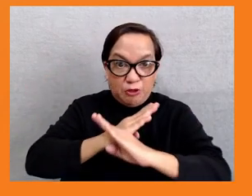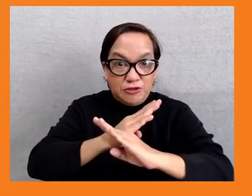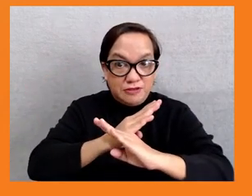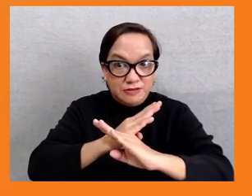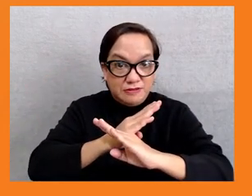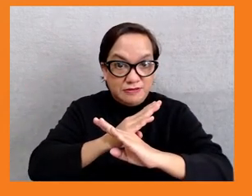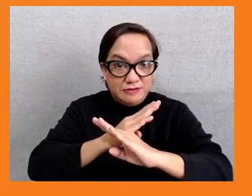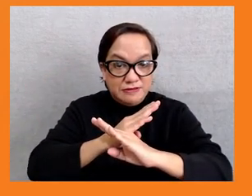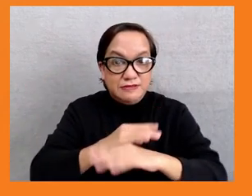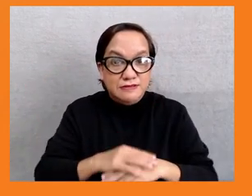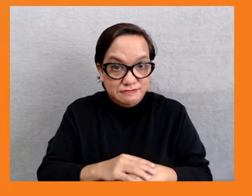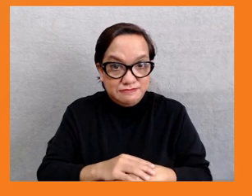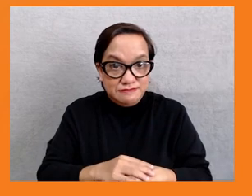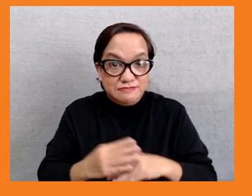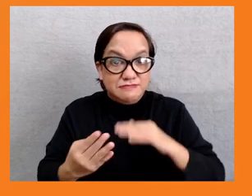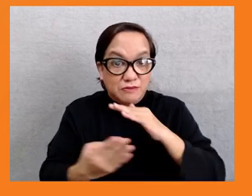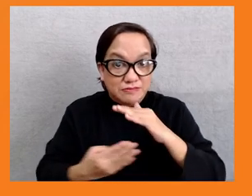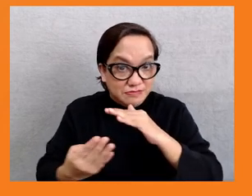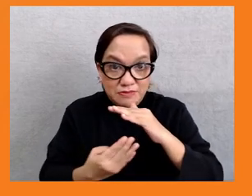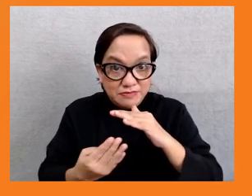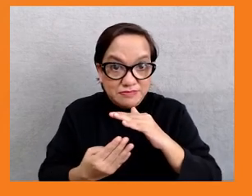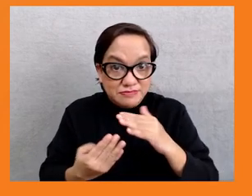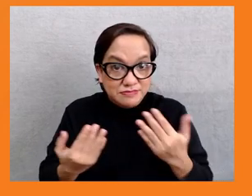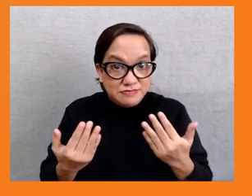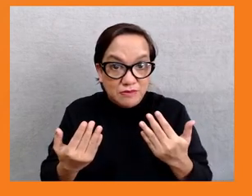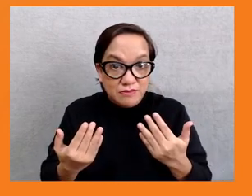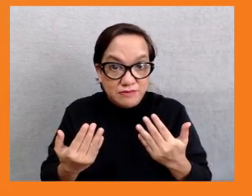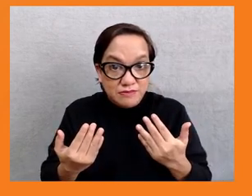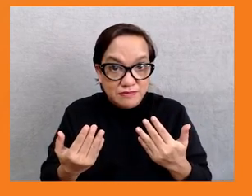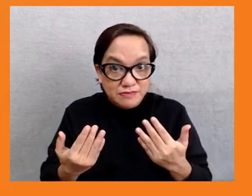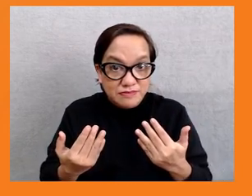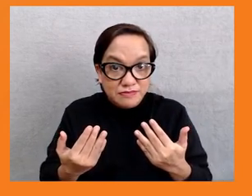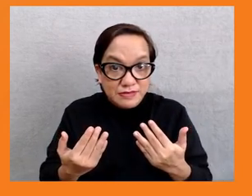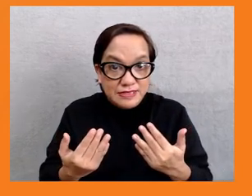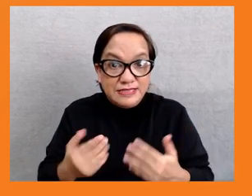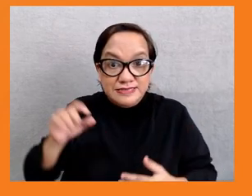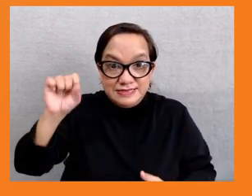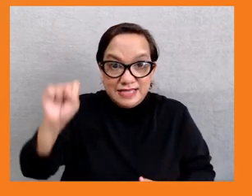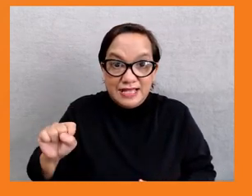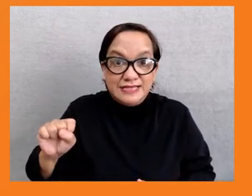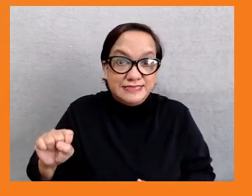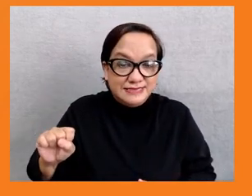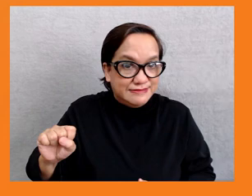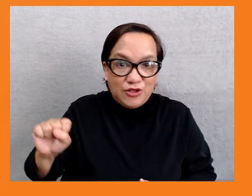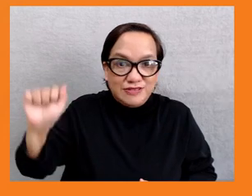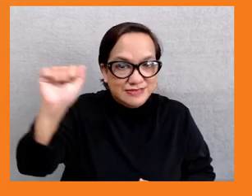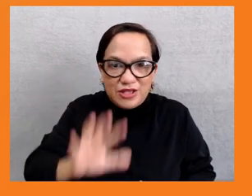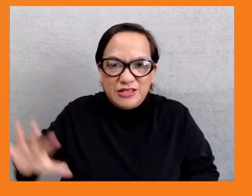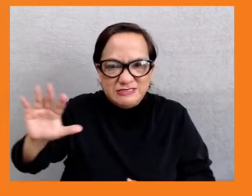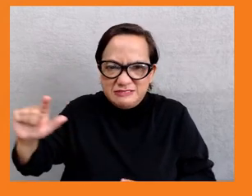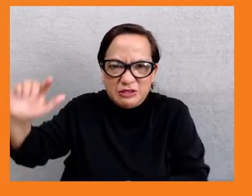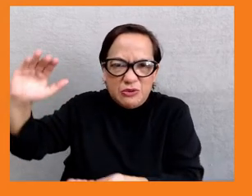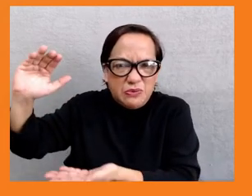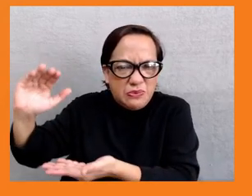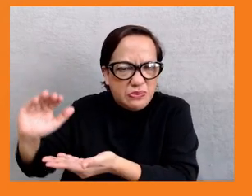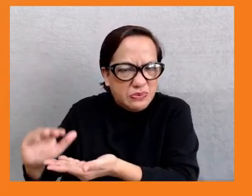had low social protection coverage, again, with South Asia doing particularly badly, and only 19% have access to a social